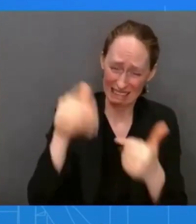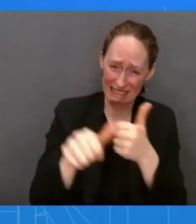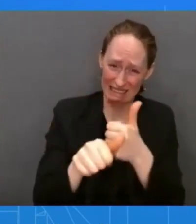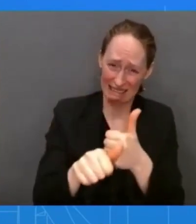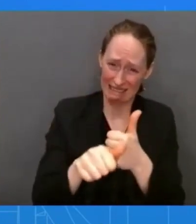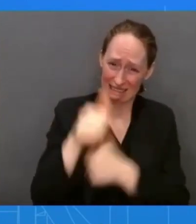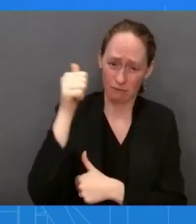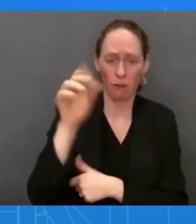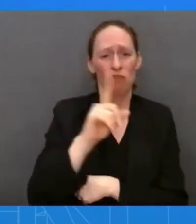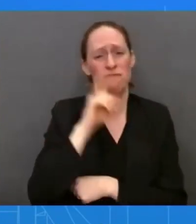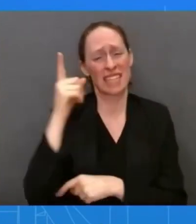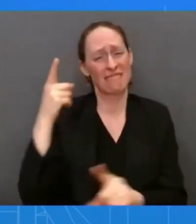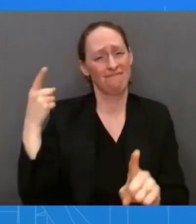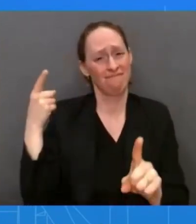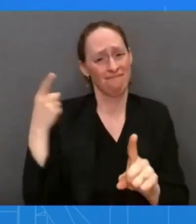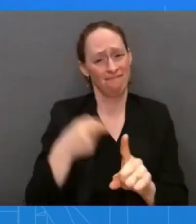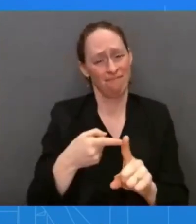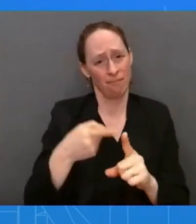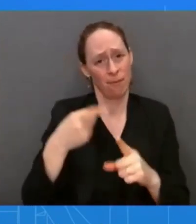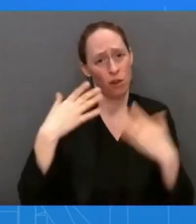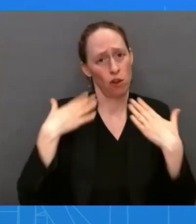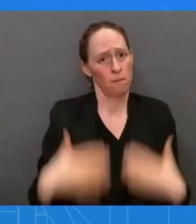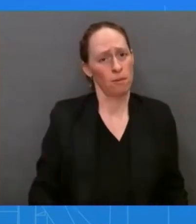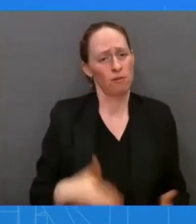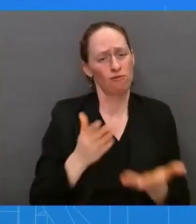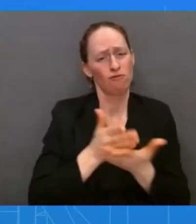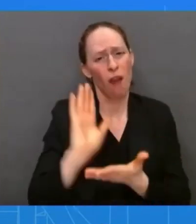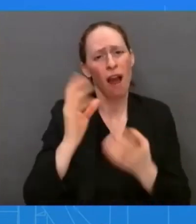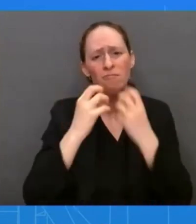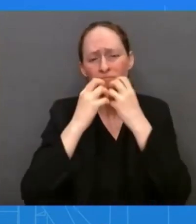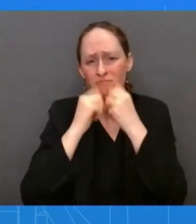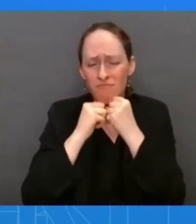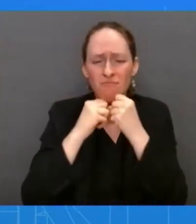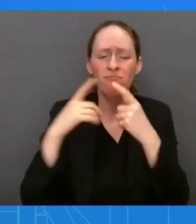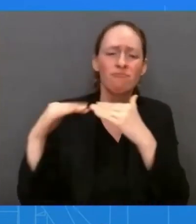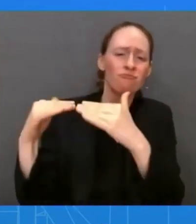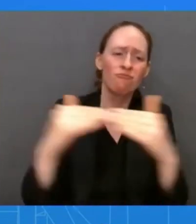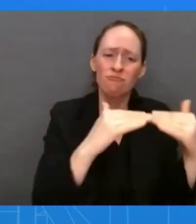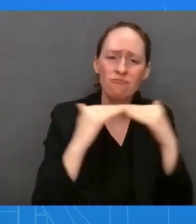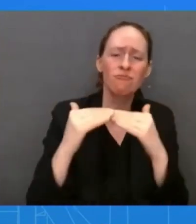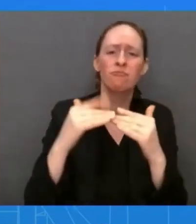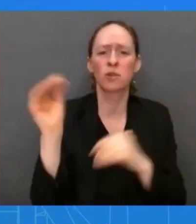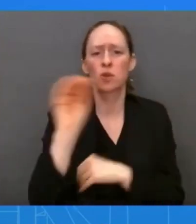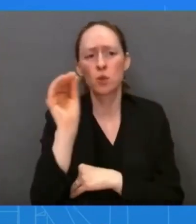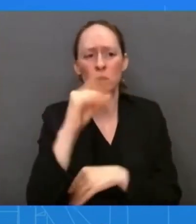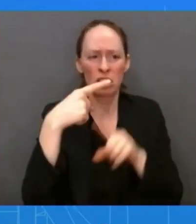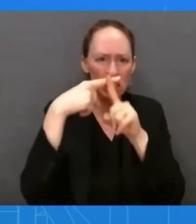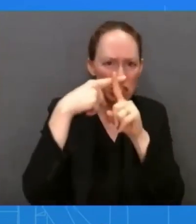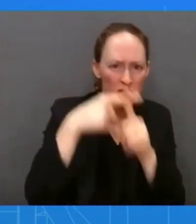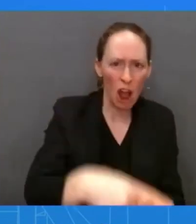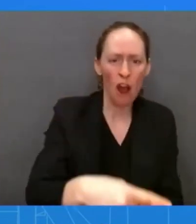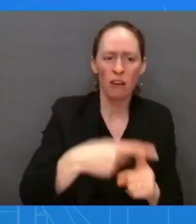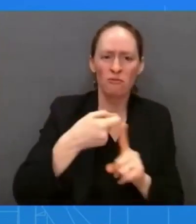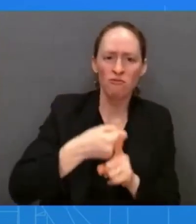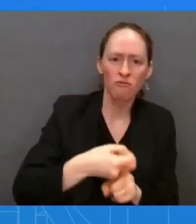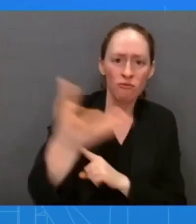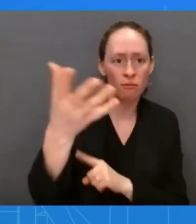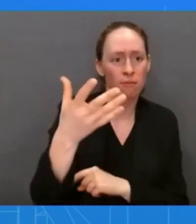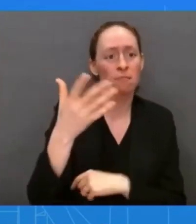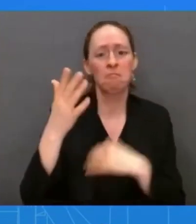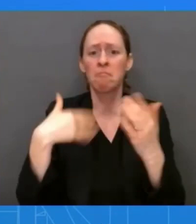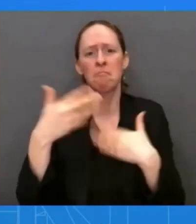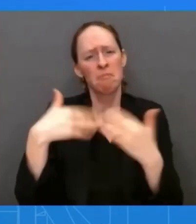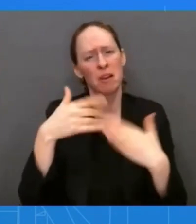or killed simply because of who they are or whom they love. And with that, my colleague